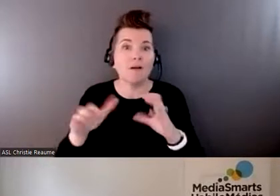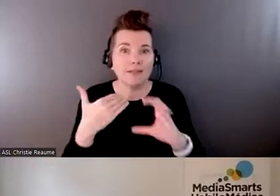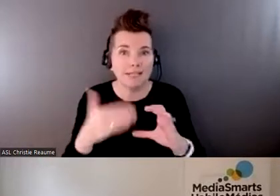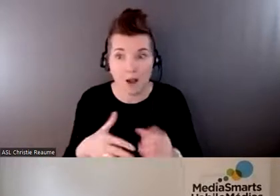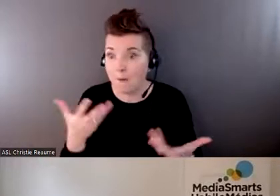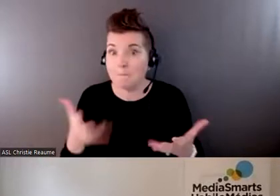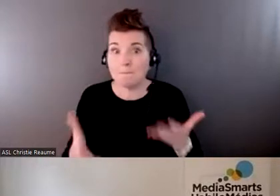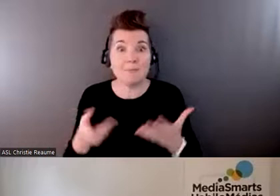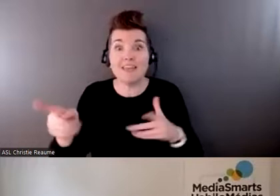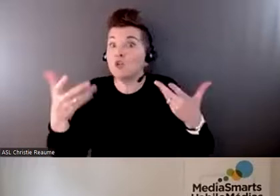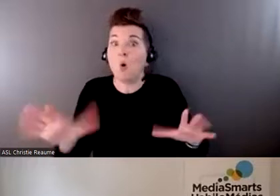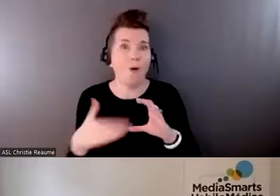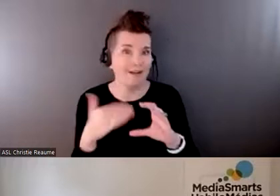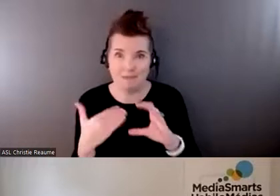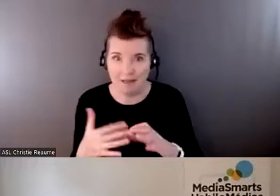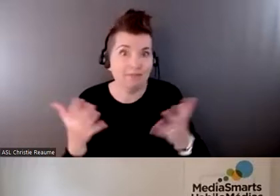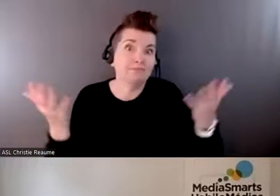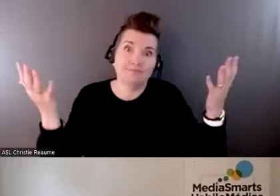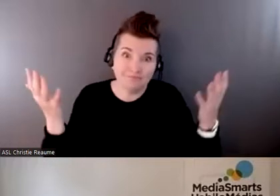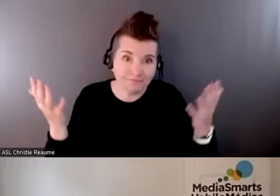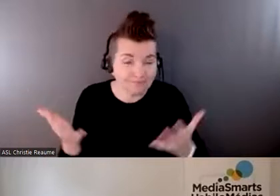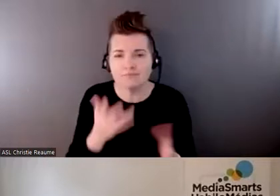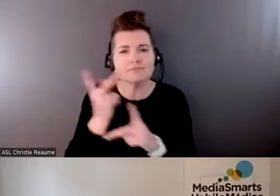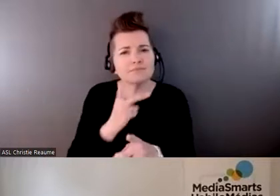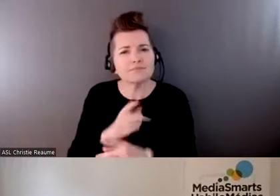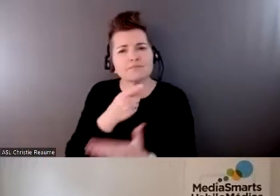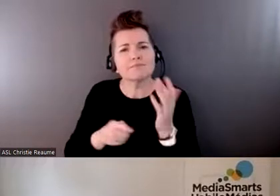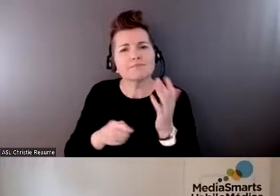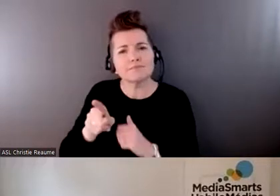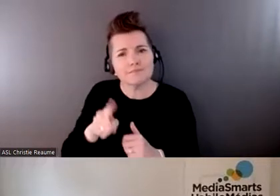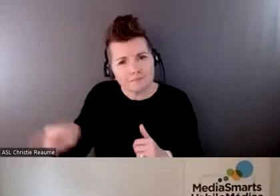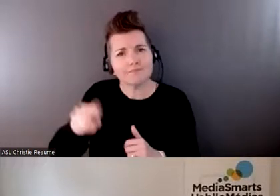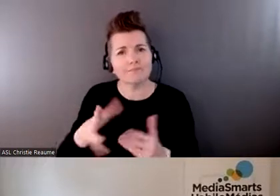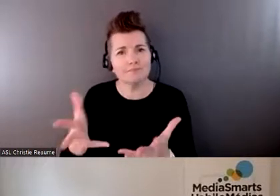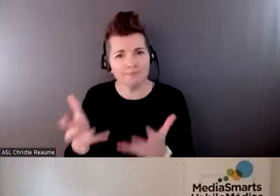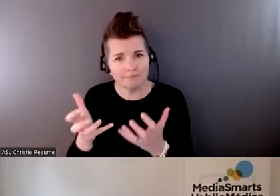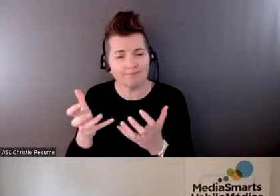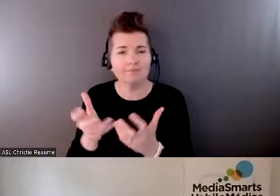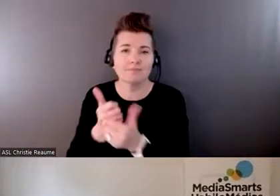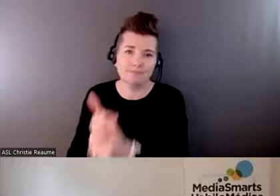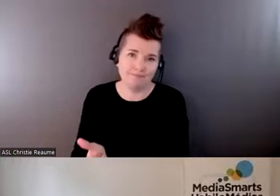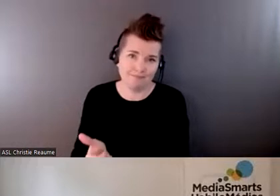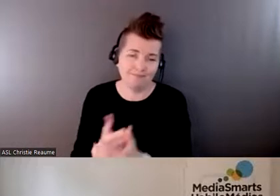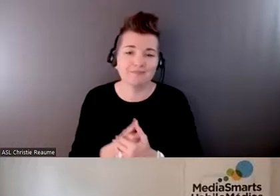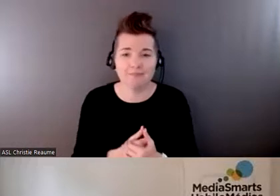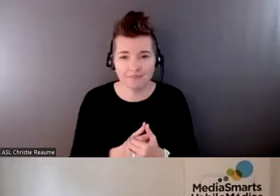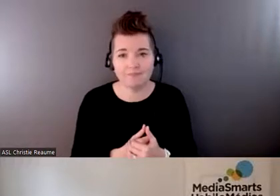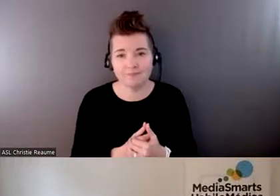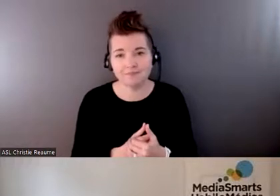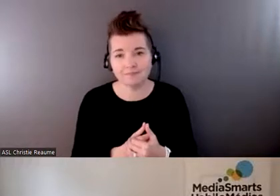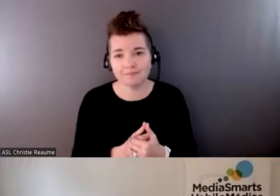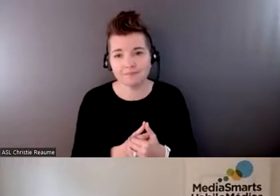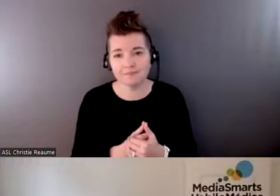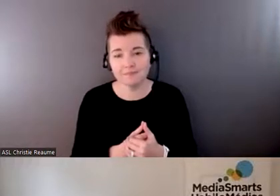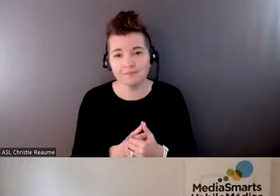the topics where you can provide the most impact for their online learning and safety. And if